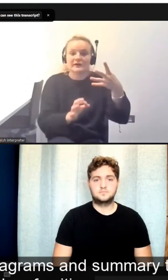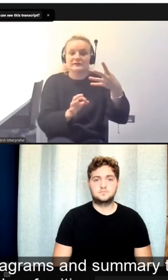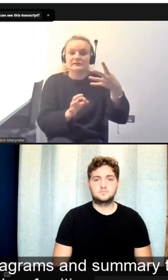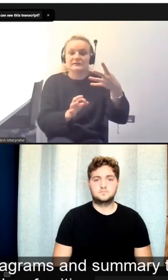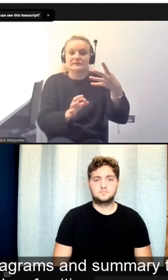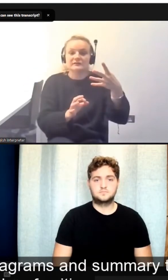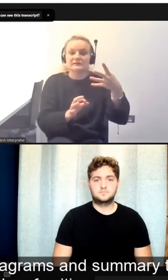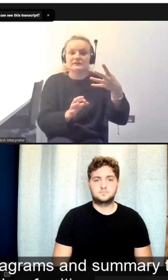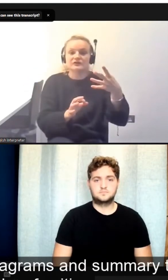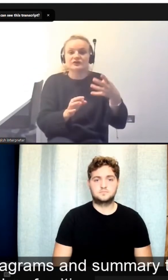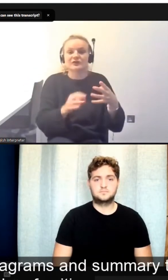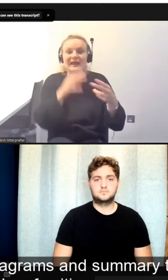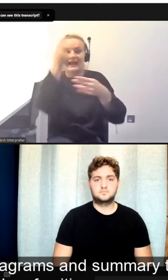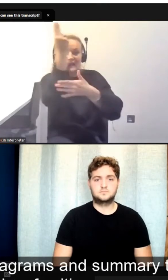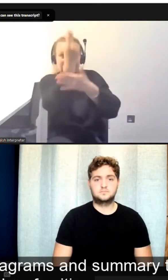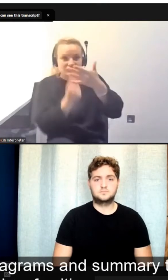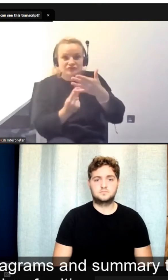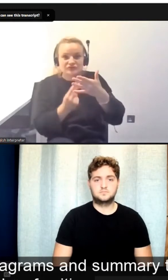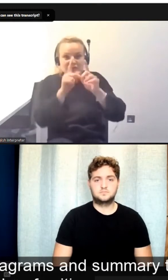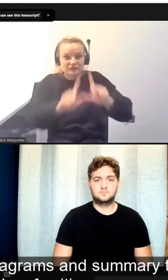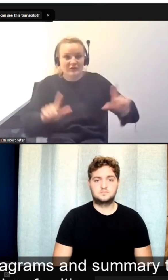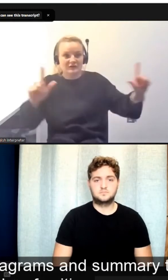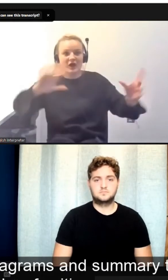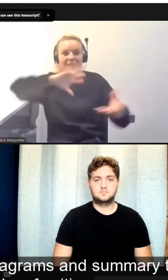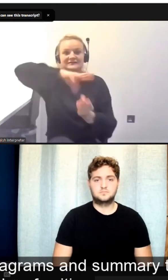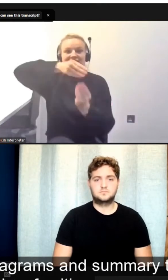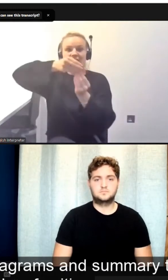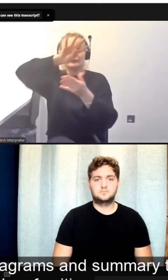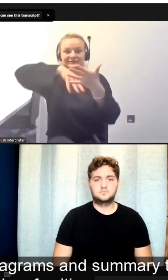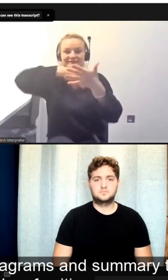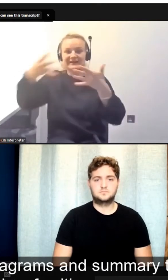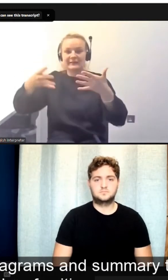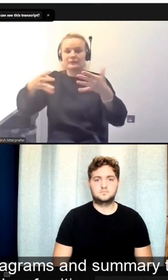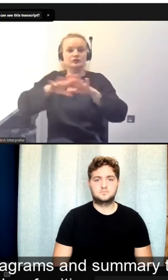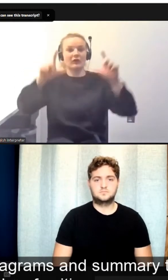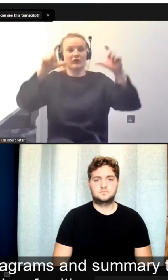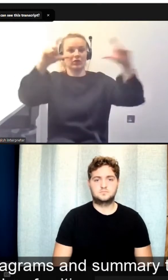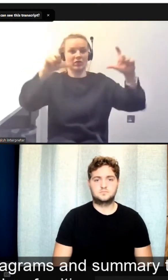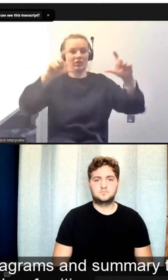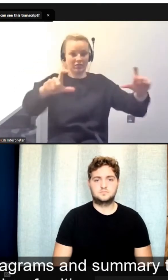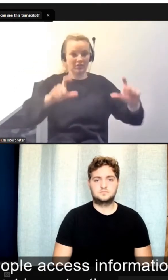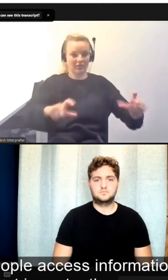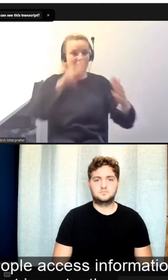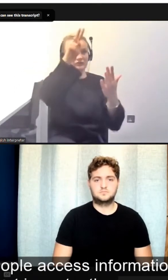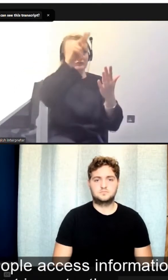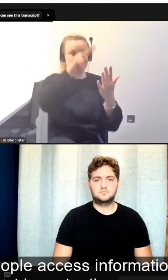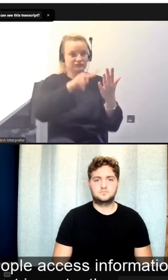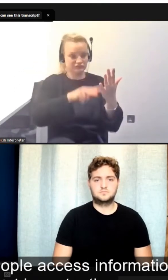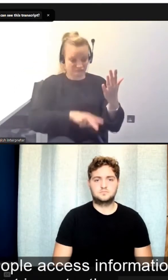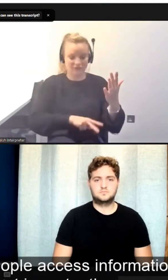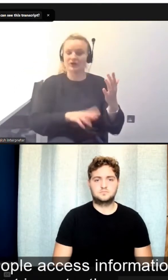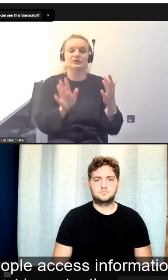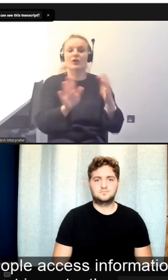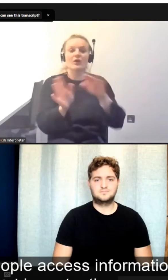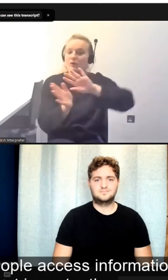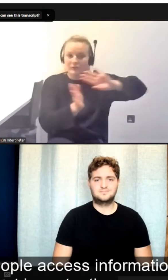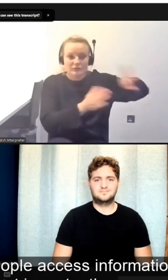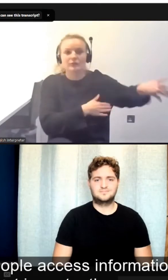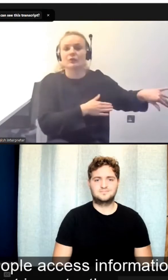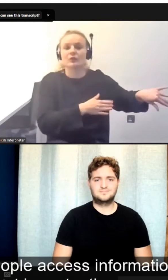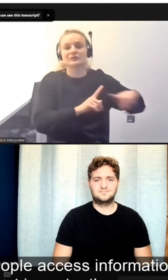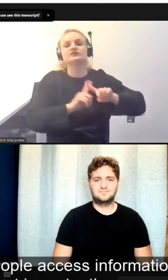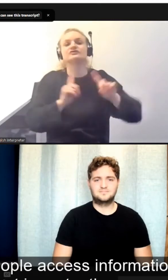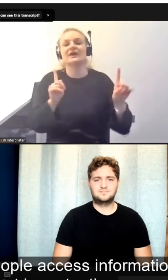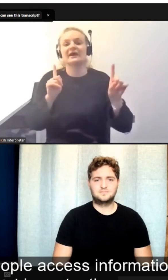using diagrams and summary tables rather than paragraphs of writing. So just a recognition that actually